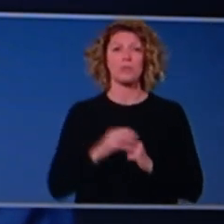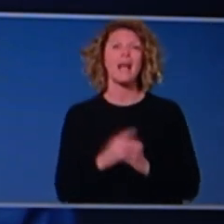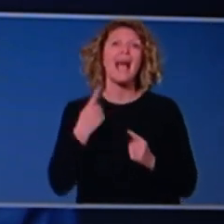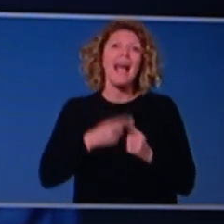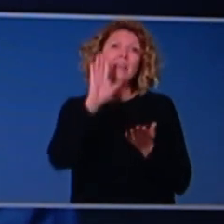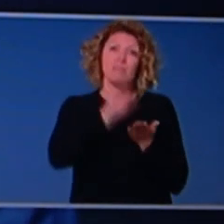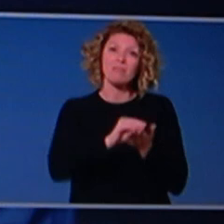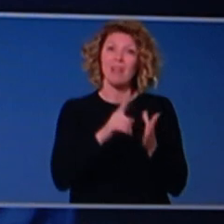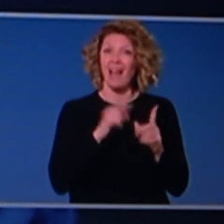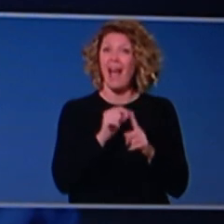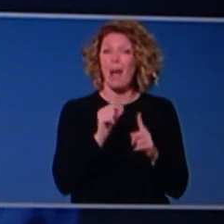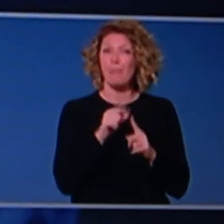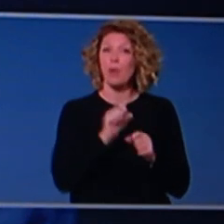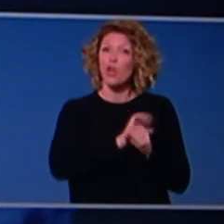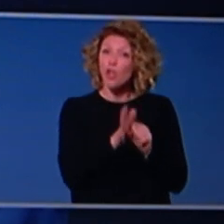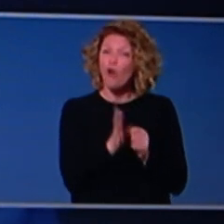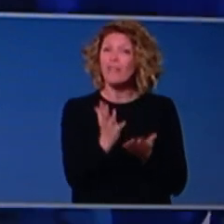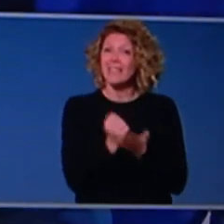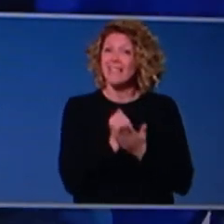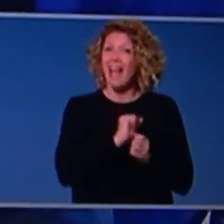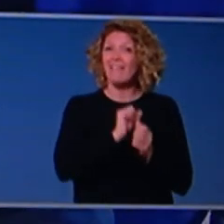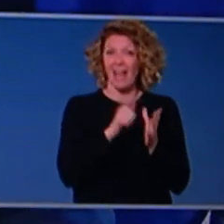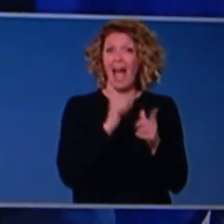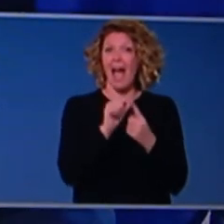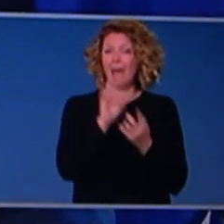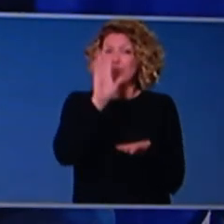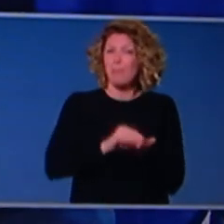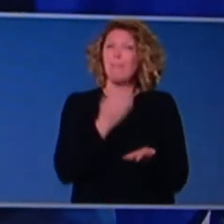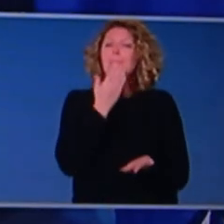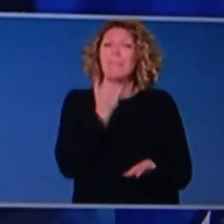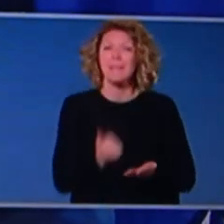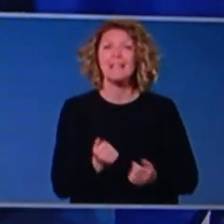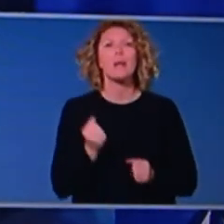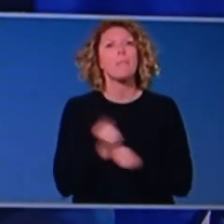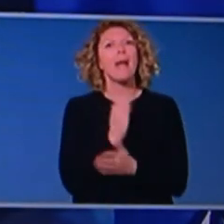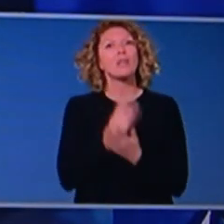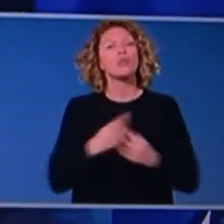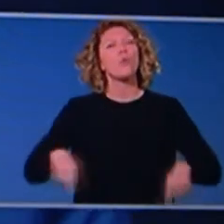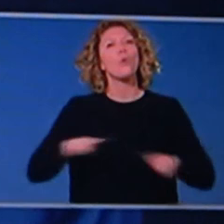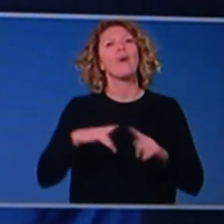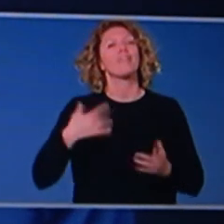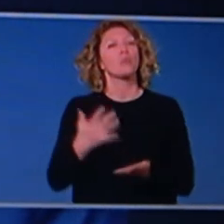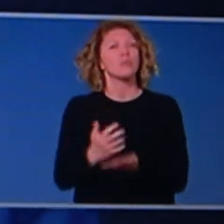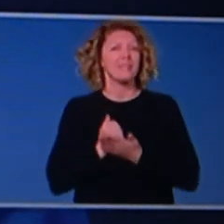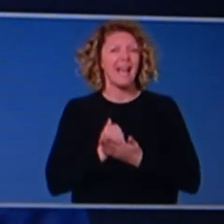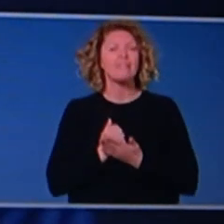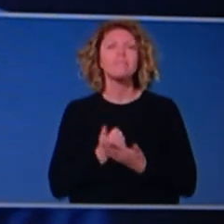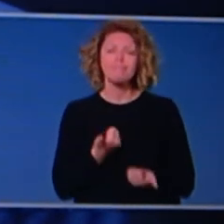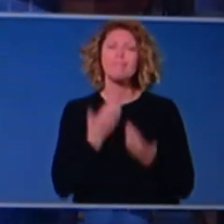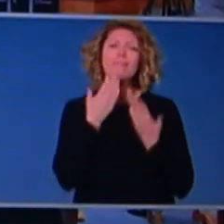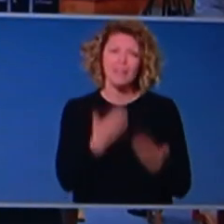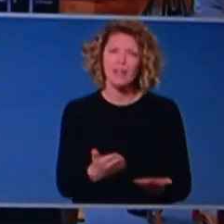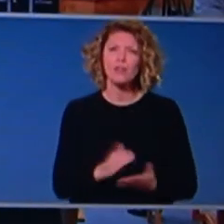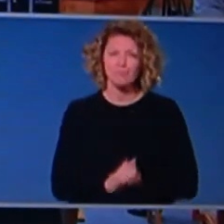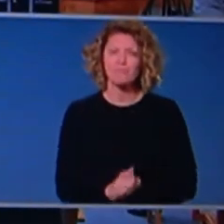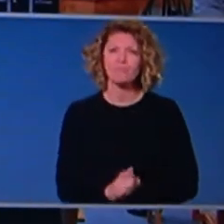the app and sticking to what we've asked you to do makes the country safe for you. So I'll stop there. Thanks, Pam. Thank you very much, Brenna,